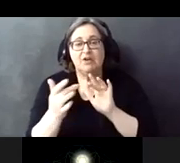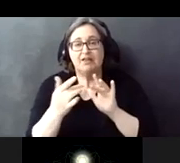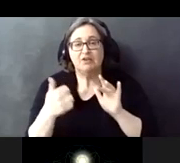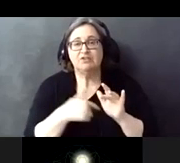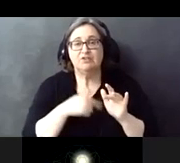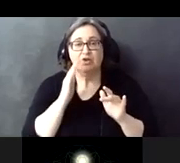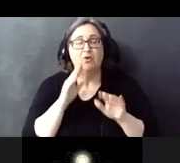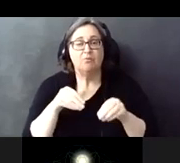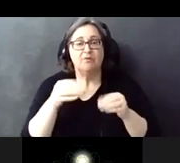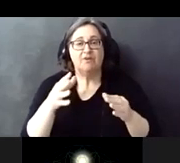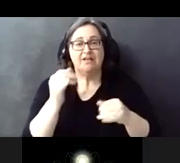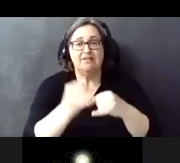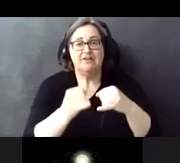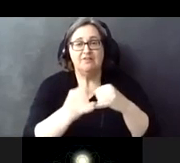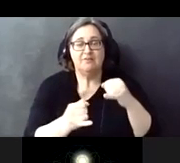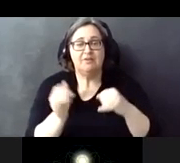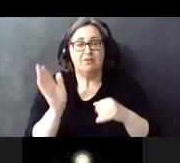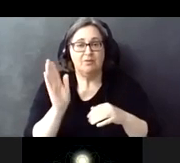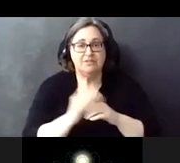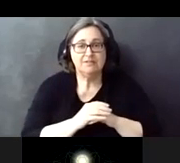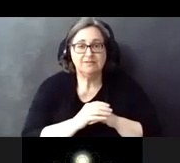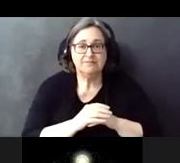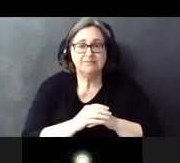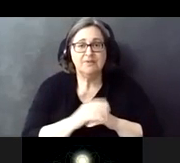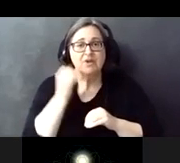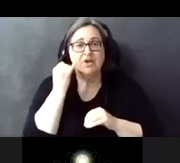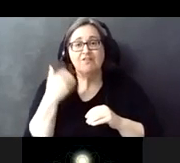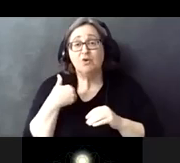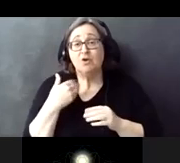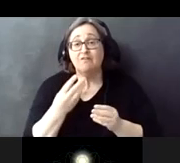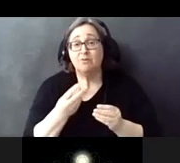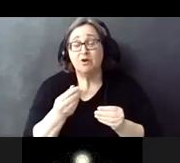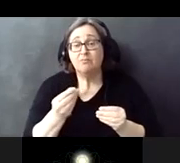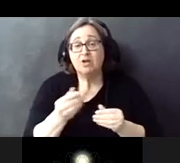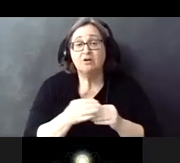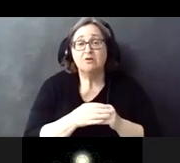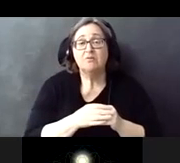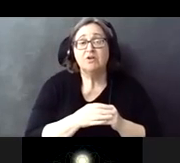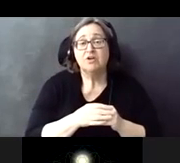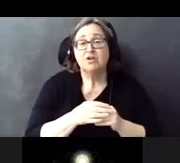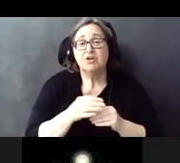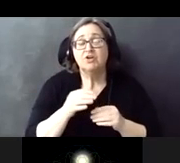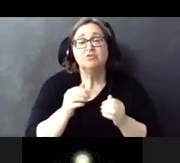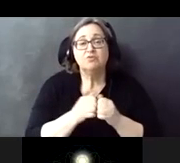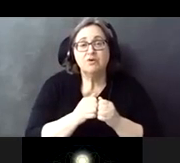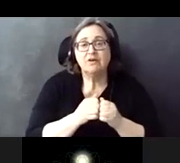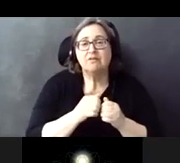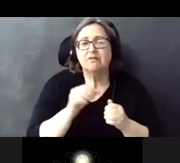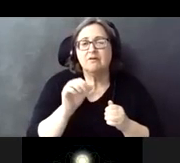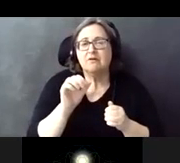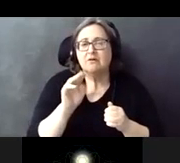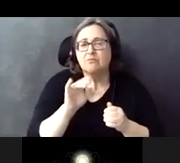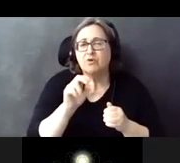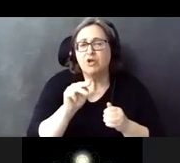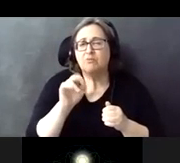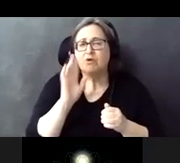will be provided at the end of the presentation if you have properties south of bremark avenue pre-construction survey letters will